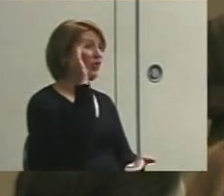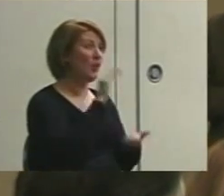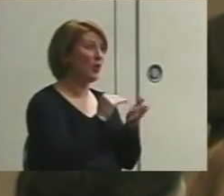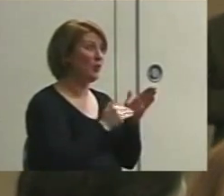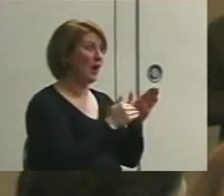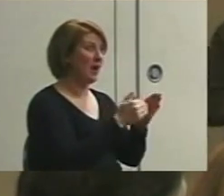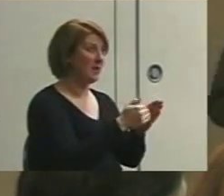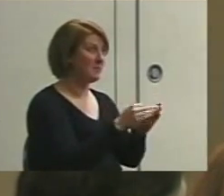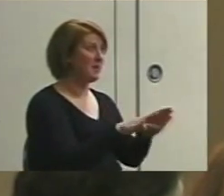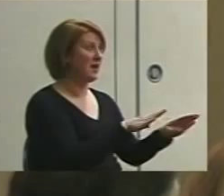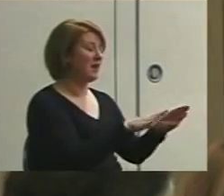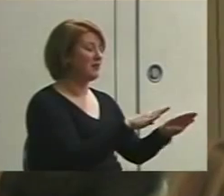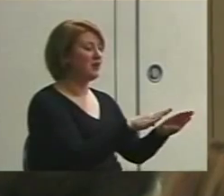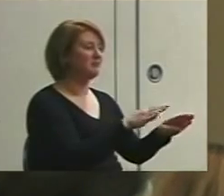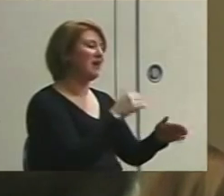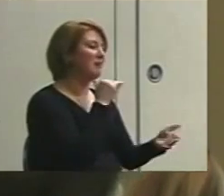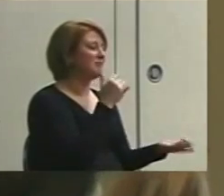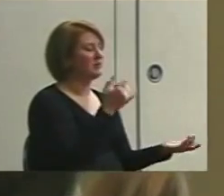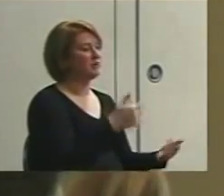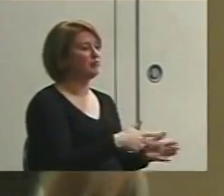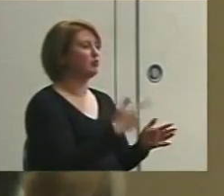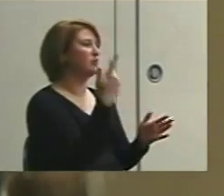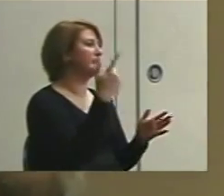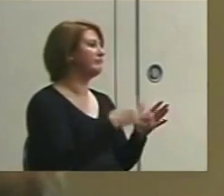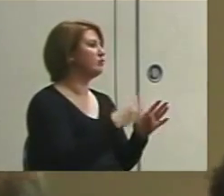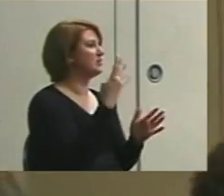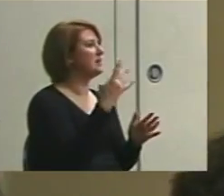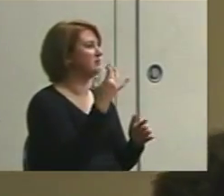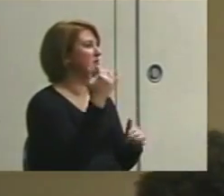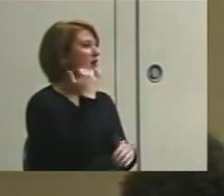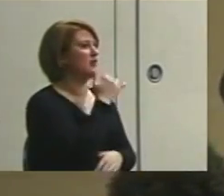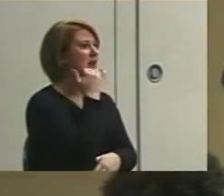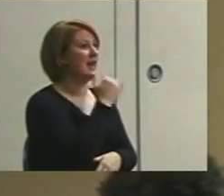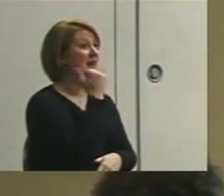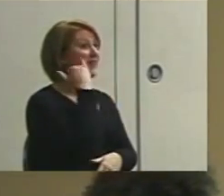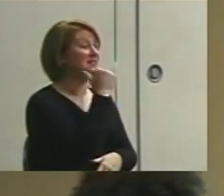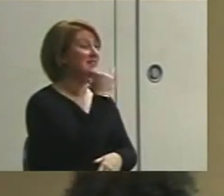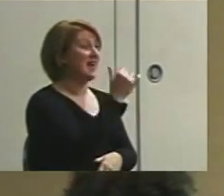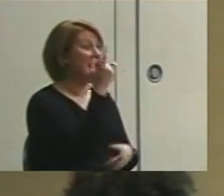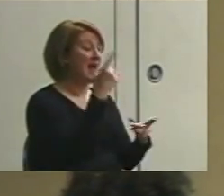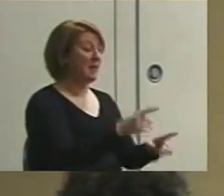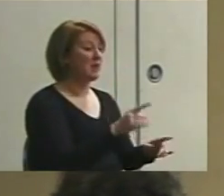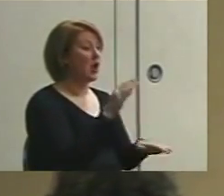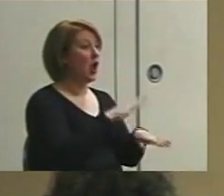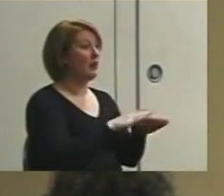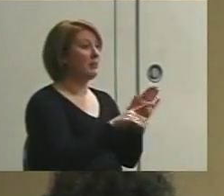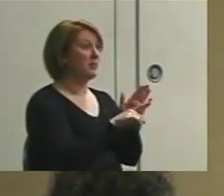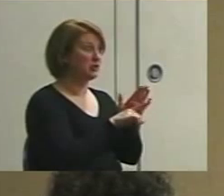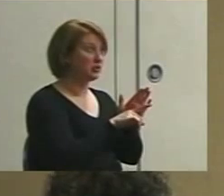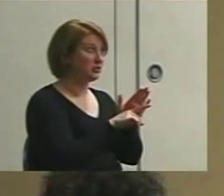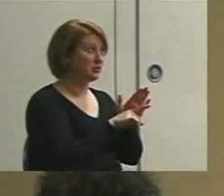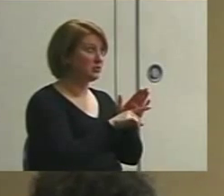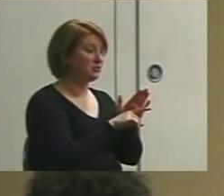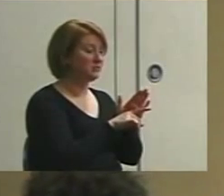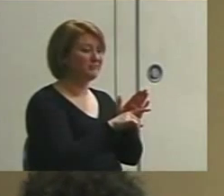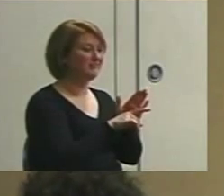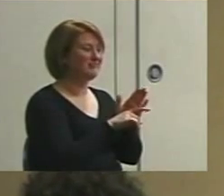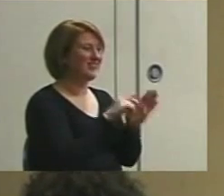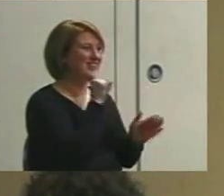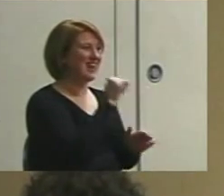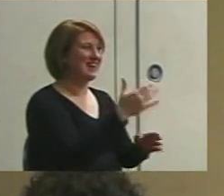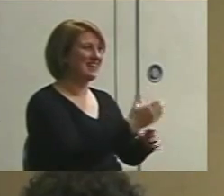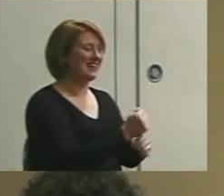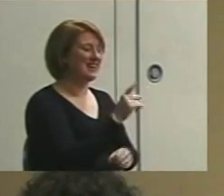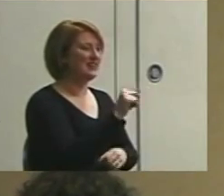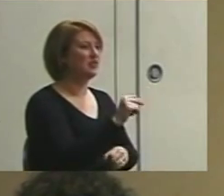behaviors, ones that only happen three or four times a day, if it's not happening right on your you're not going to get